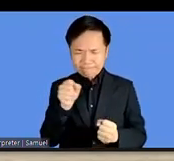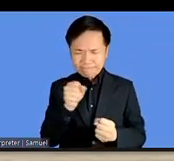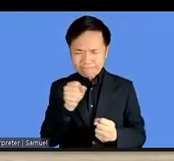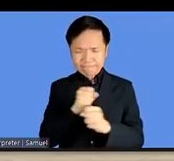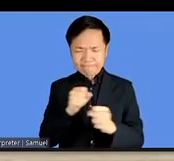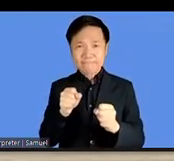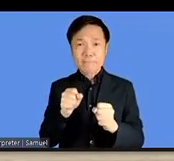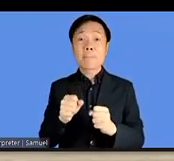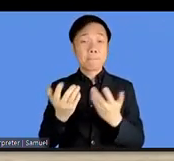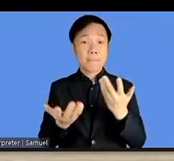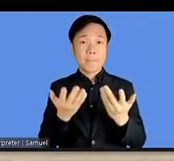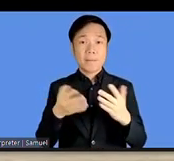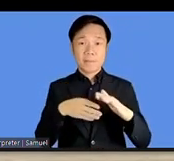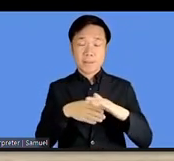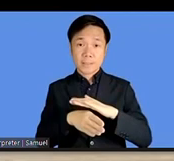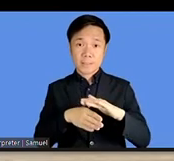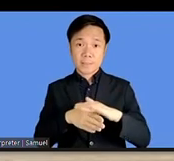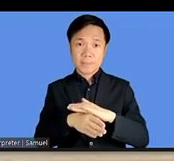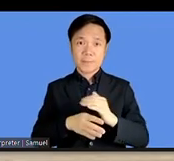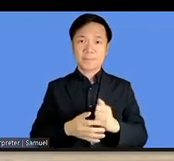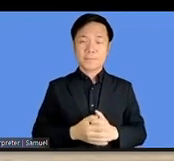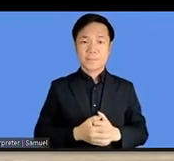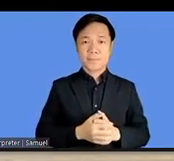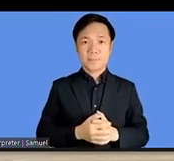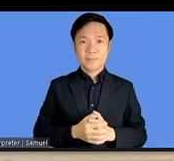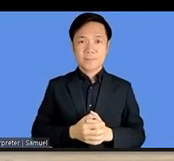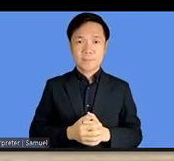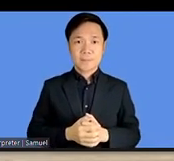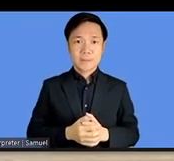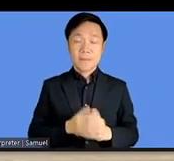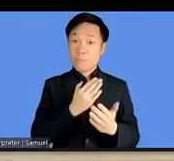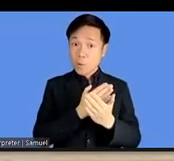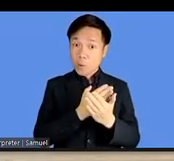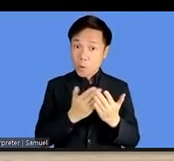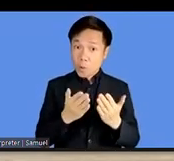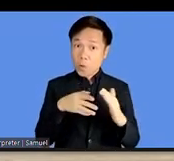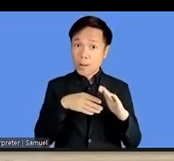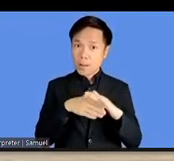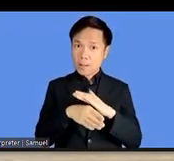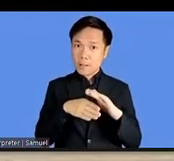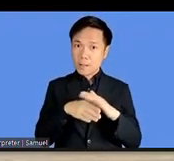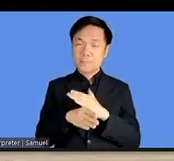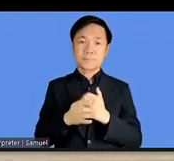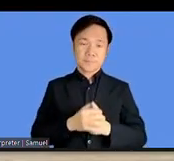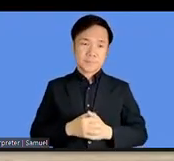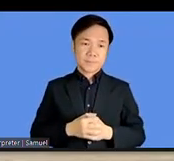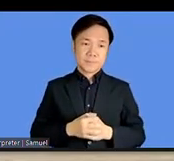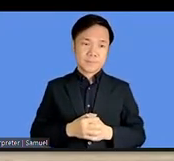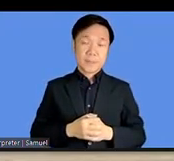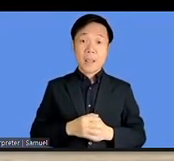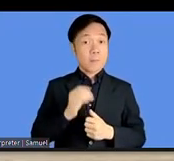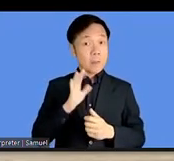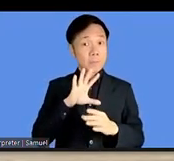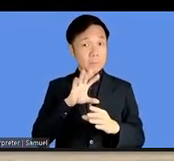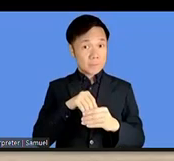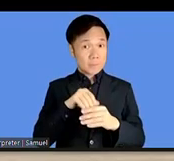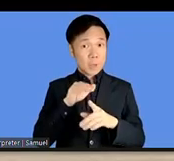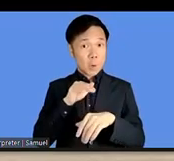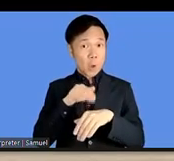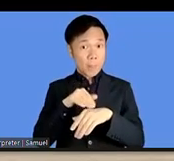listing the accessibility of each session and we could add that as a comment to it